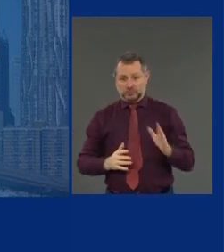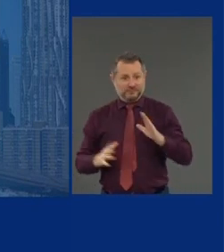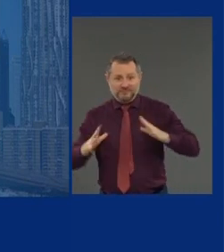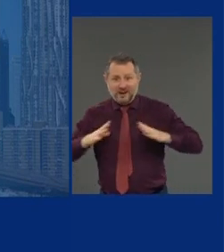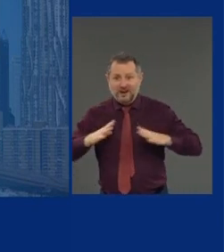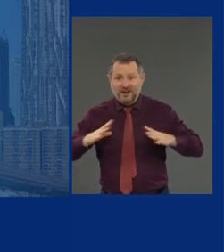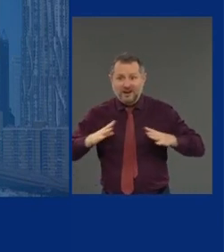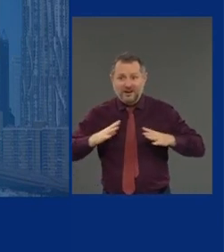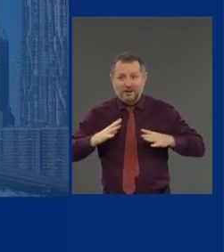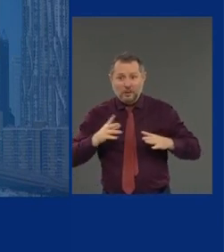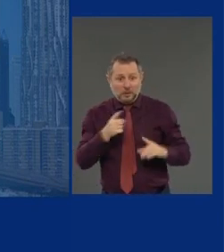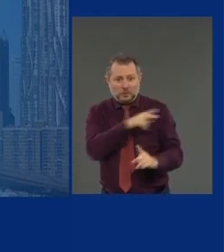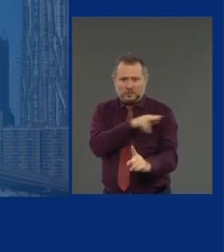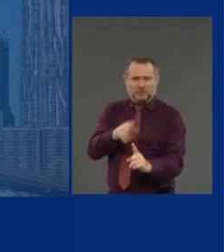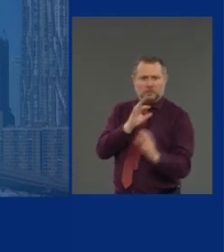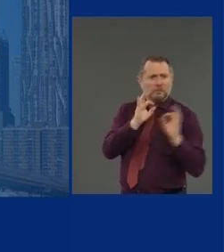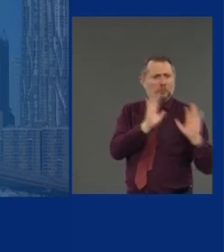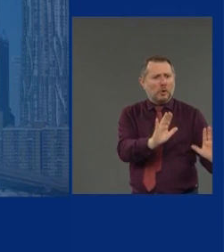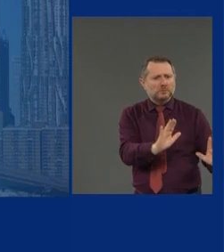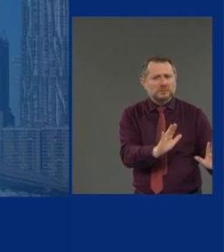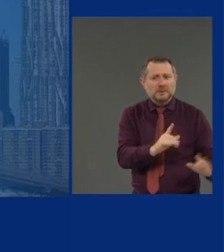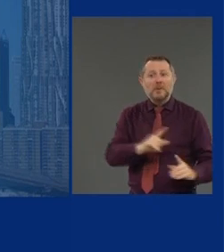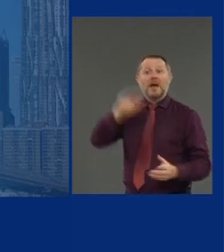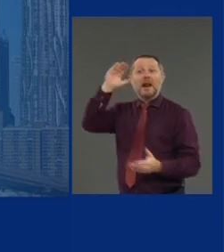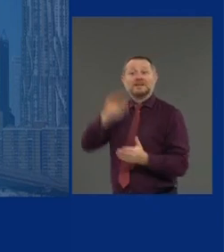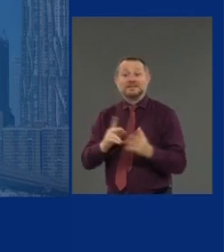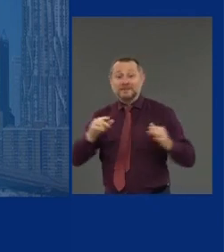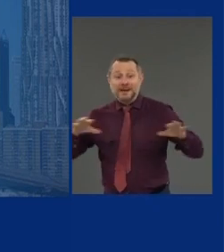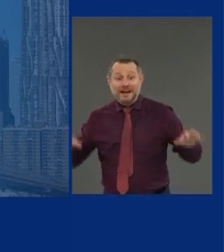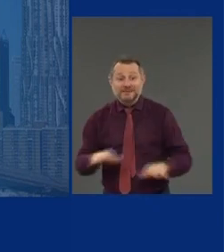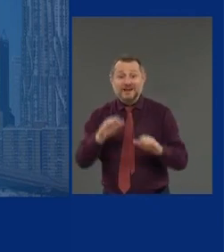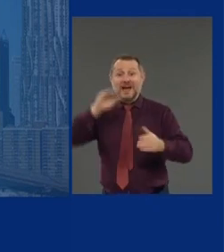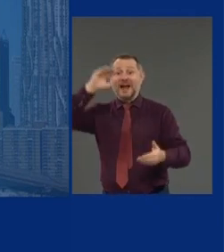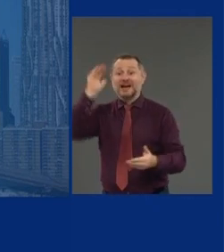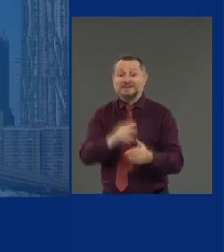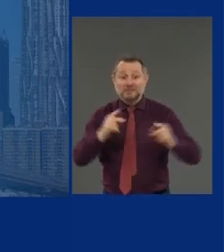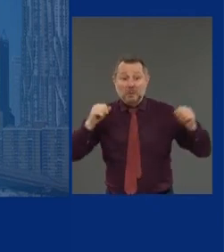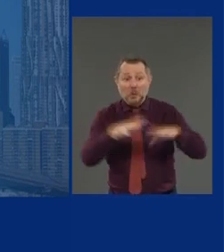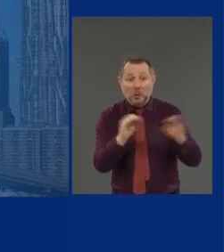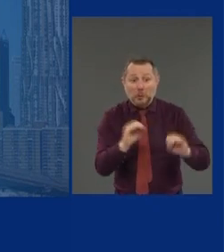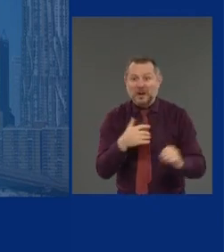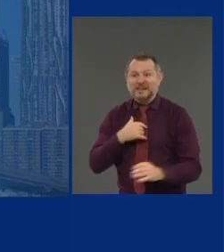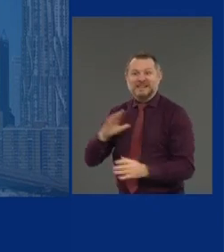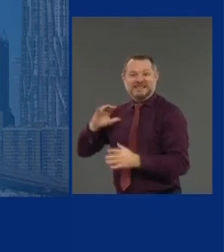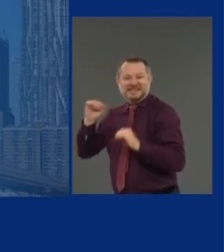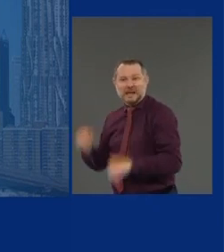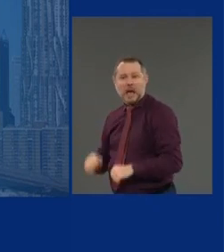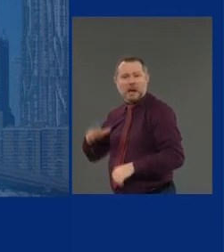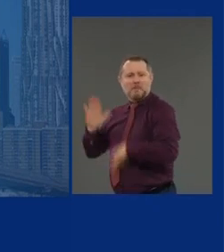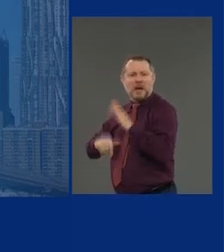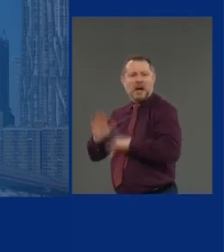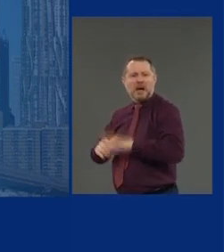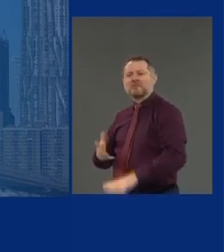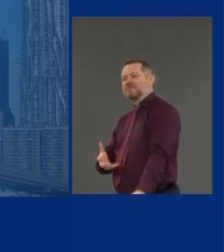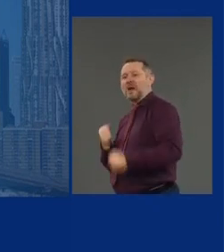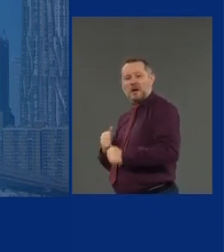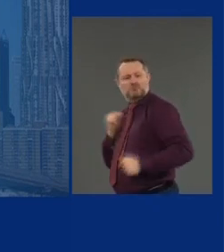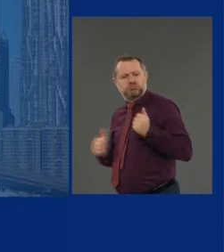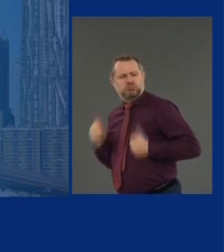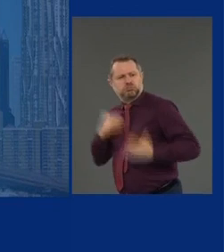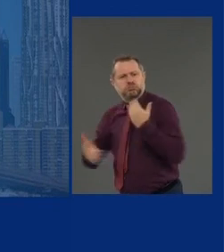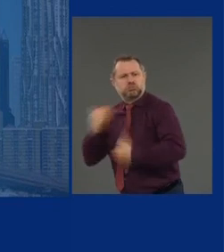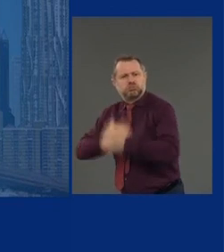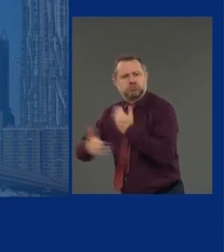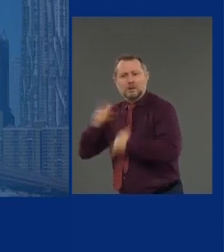there's less activity, then we can actually build more aggressively because there's less